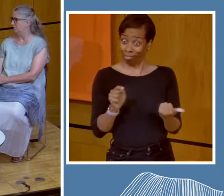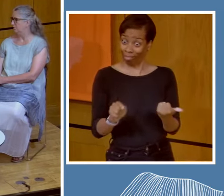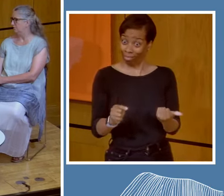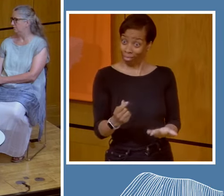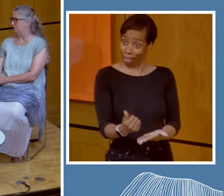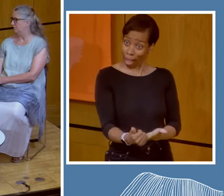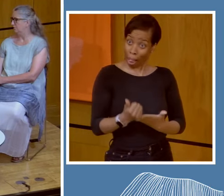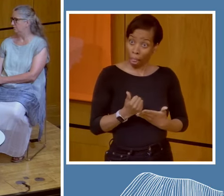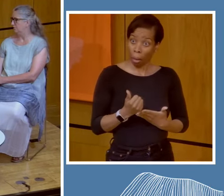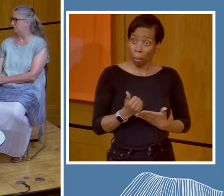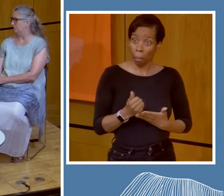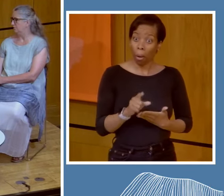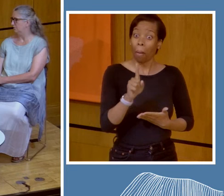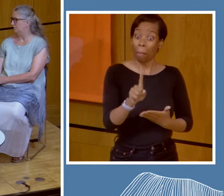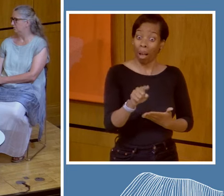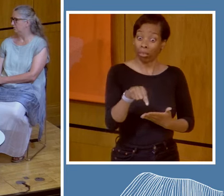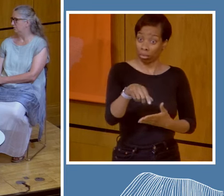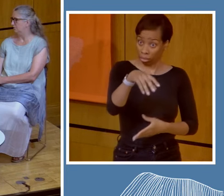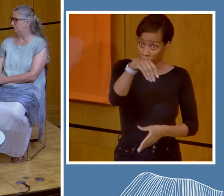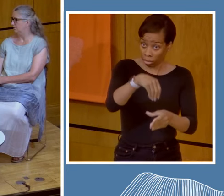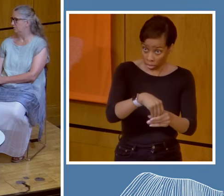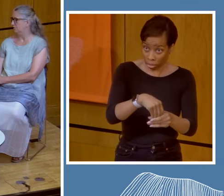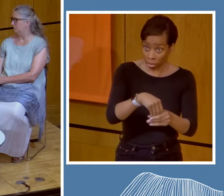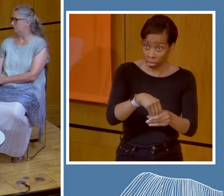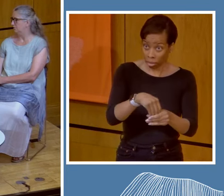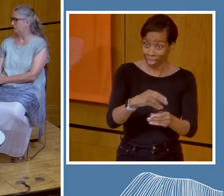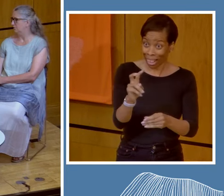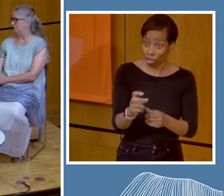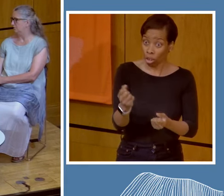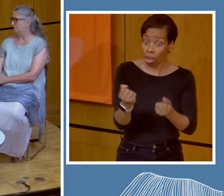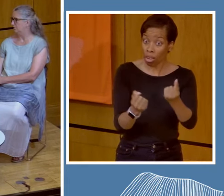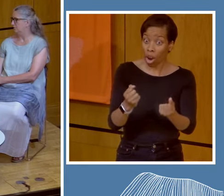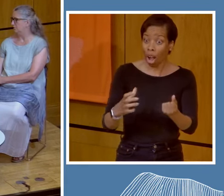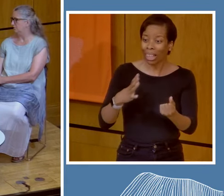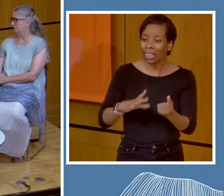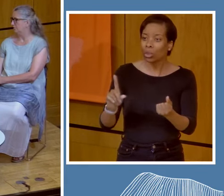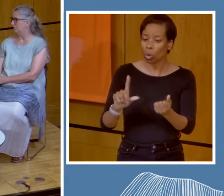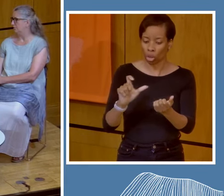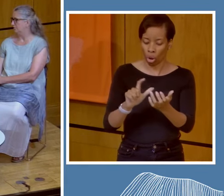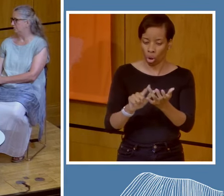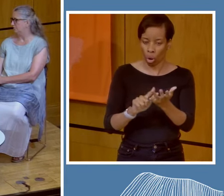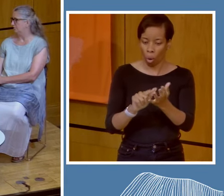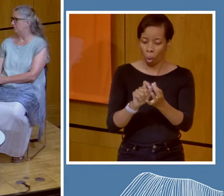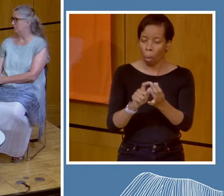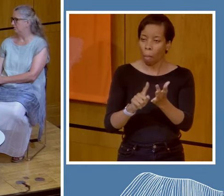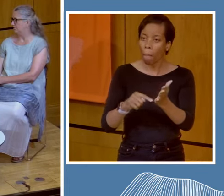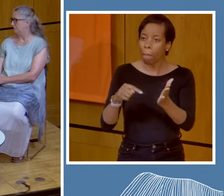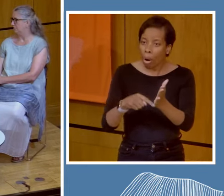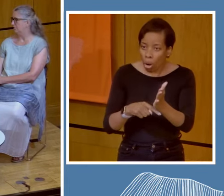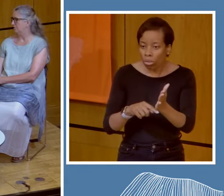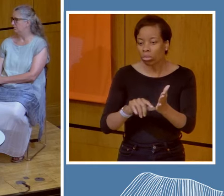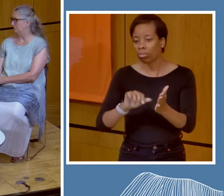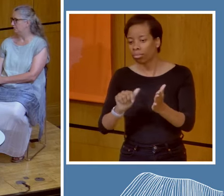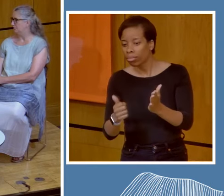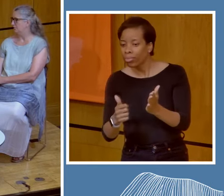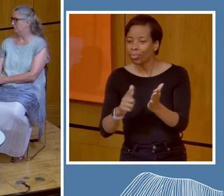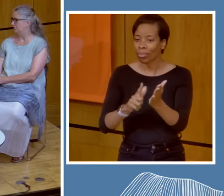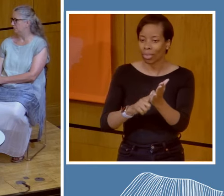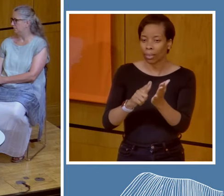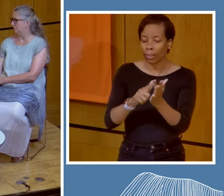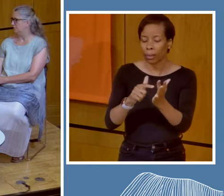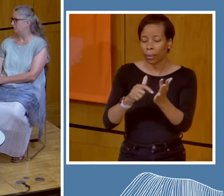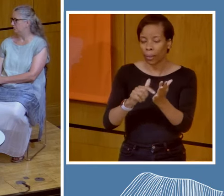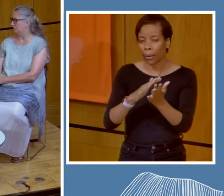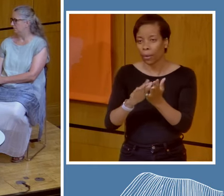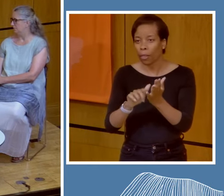but the lithium mining and the cobalt and, you know, what that's doing in terms of environmental degradation